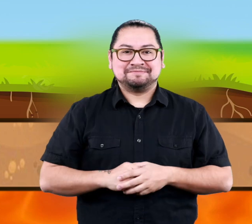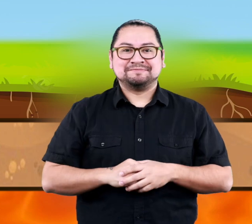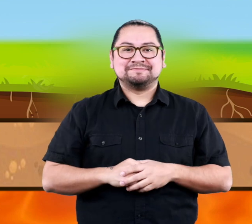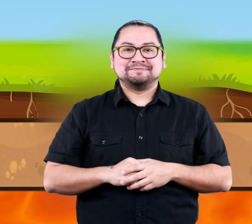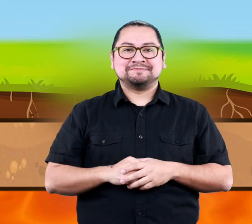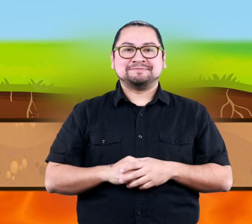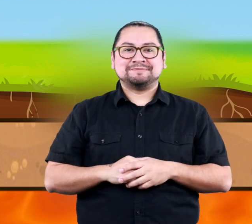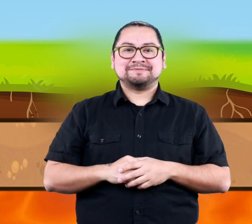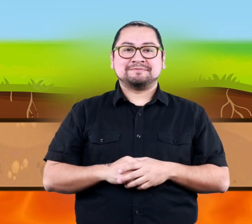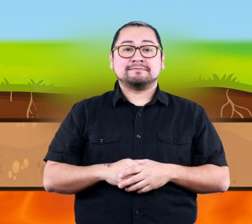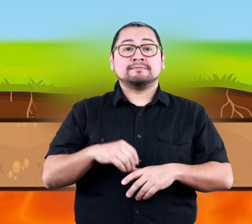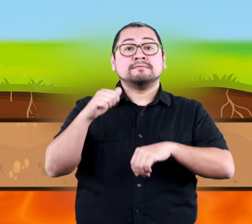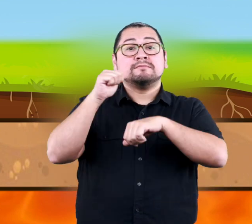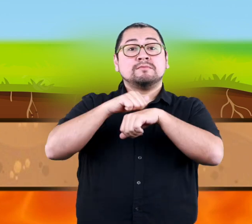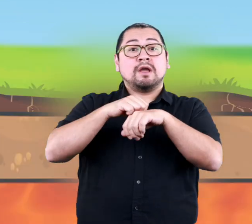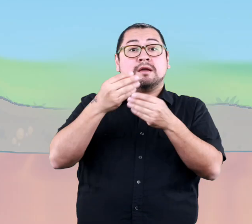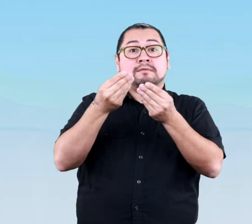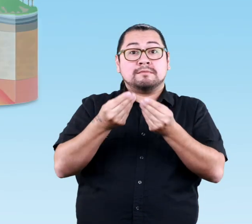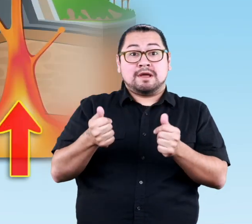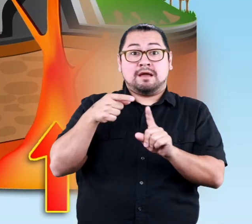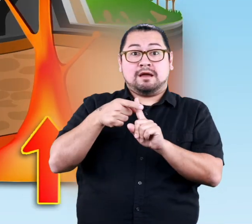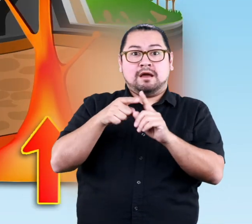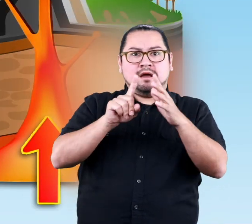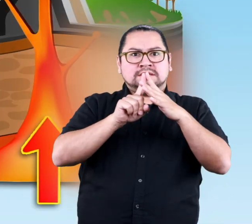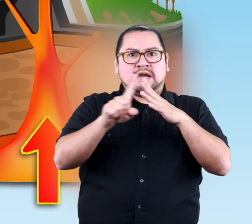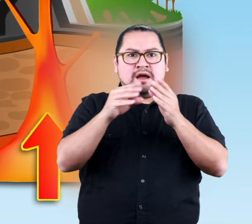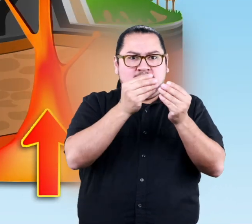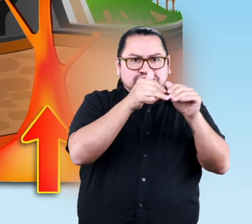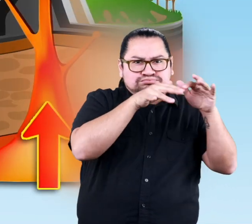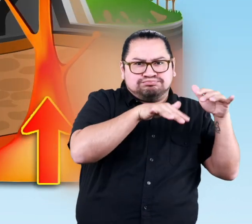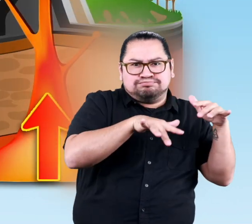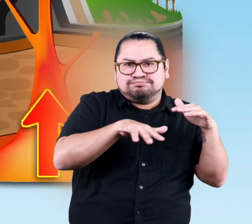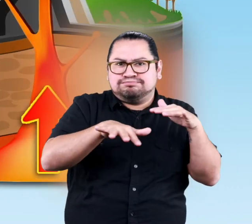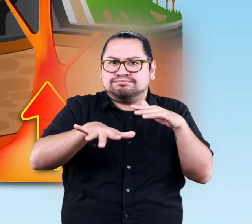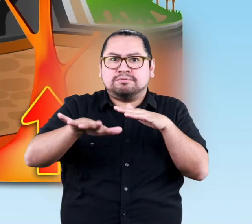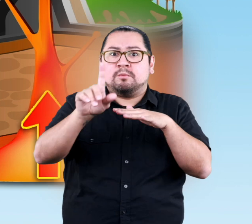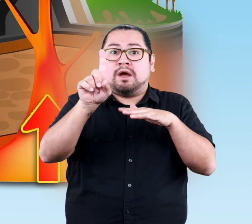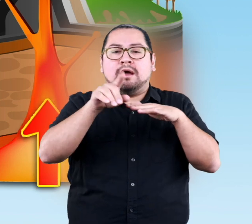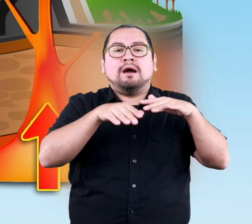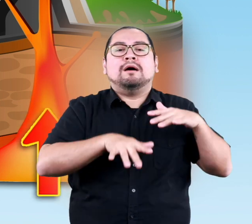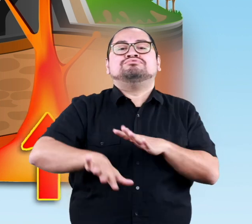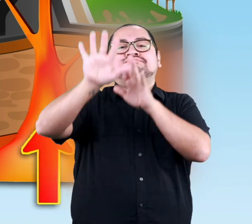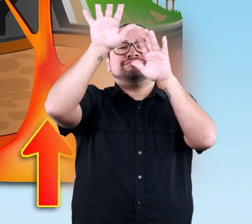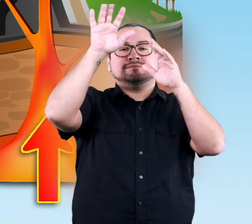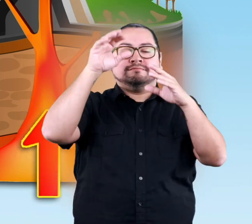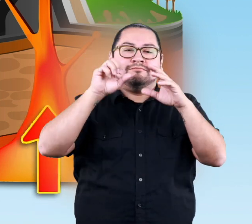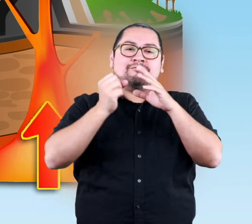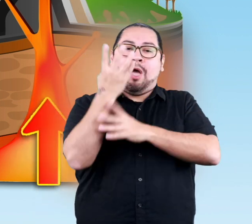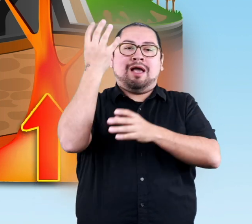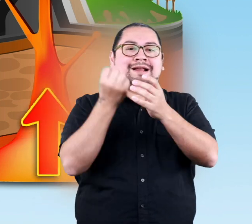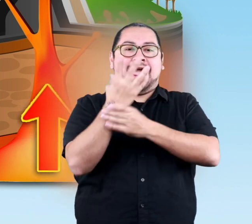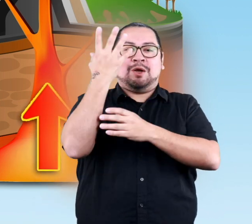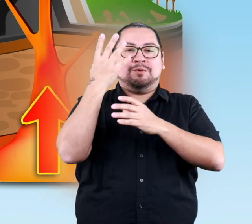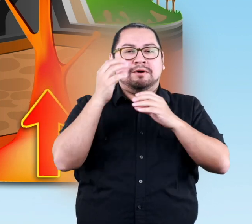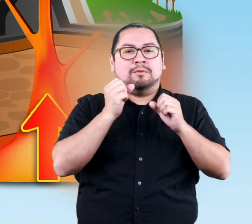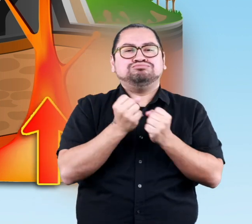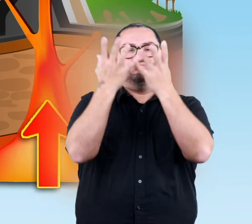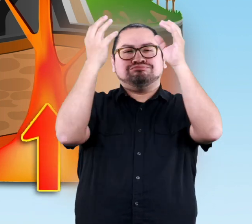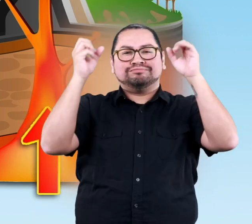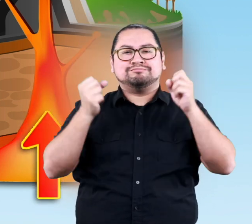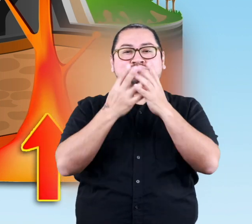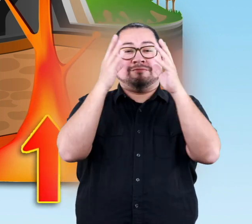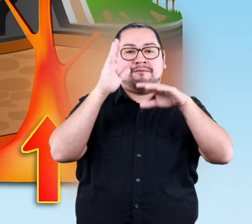that we mentioned before. The melted rock that escapes to the earth's surface is what creates volcanic